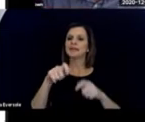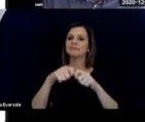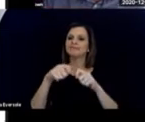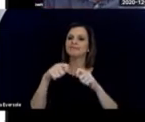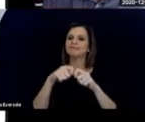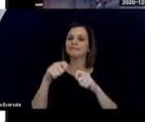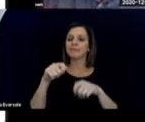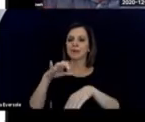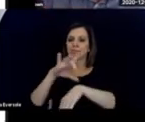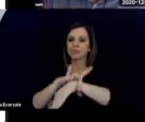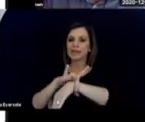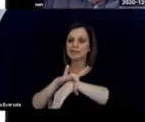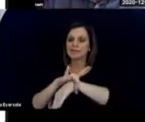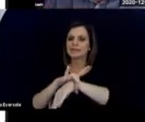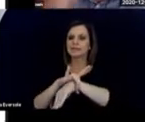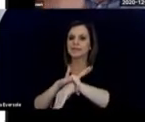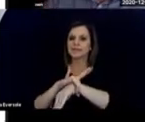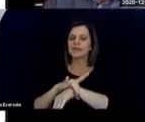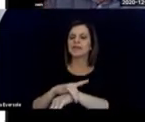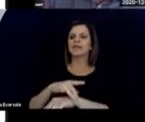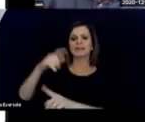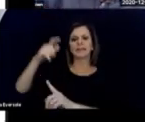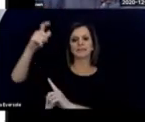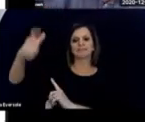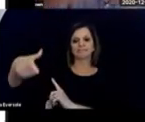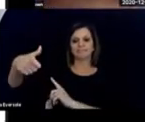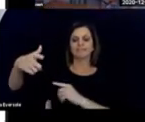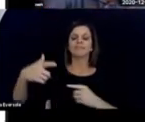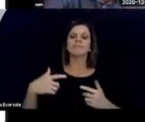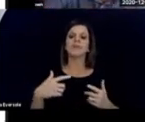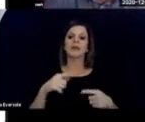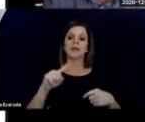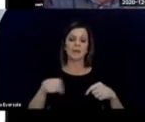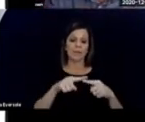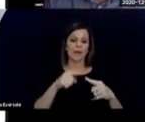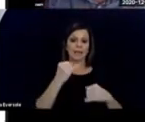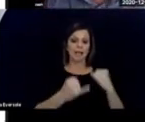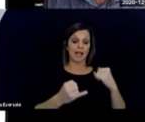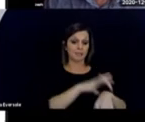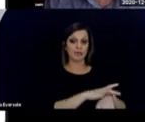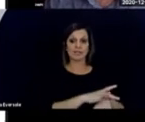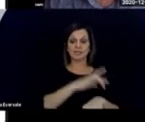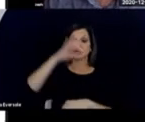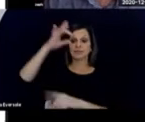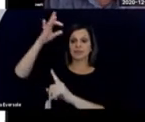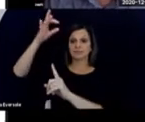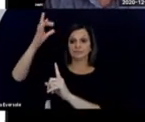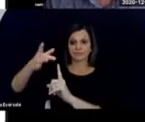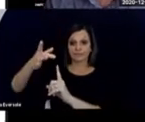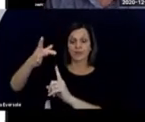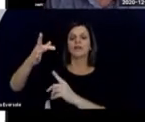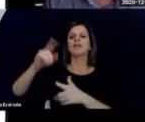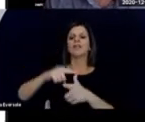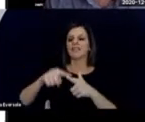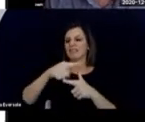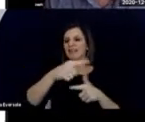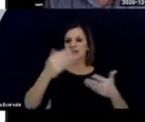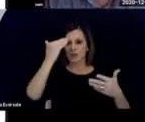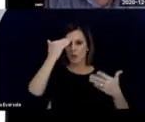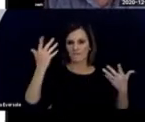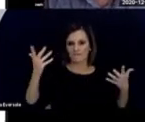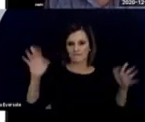post. And when the last bracelet comes off and goes on, they know they've finished the circuit. Those kinds of things.